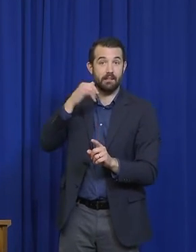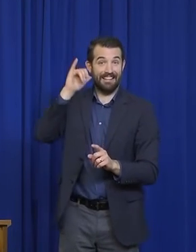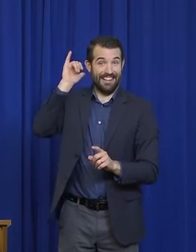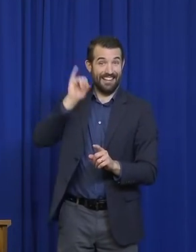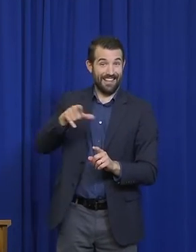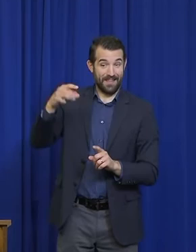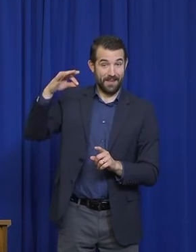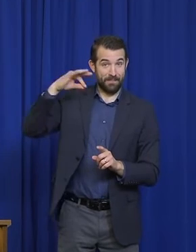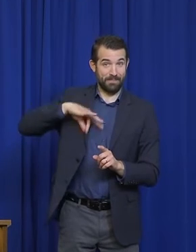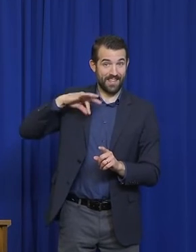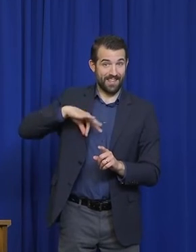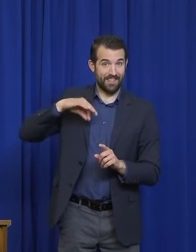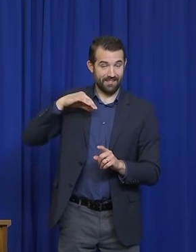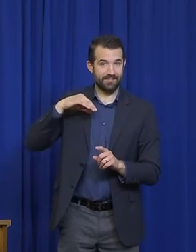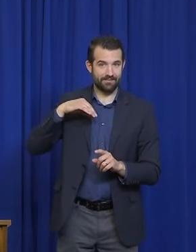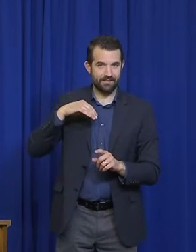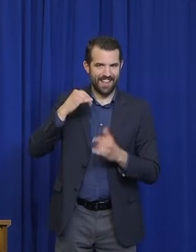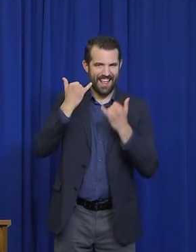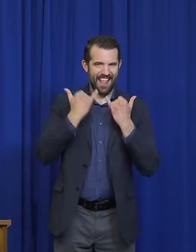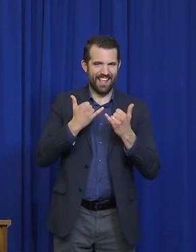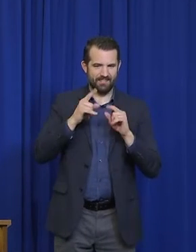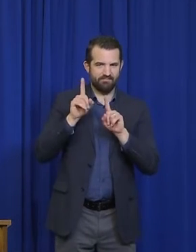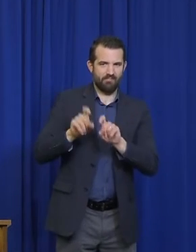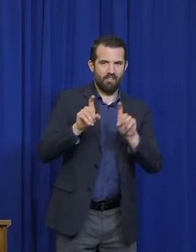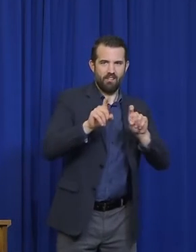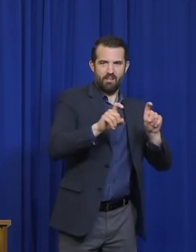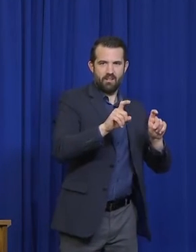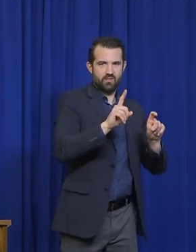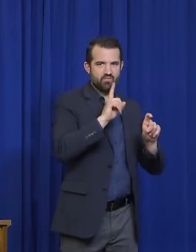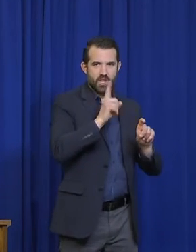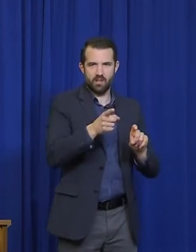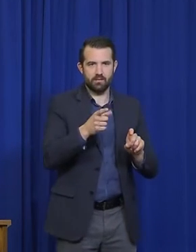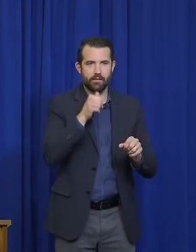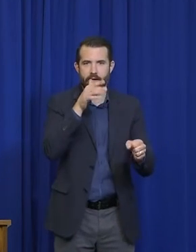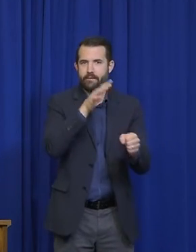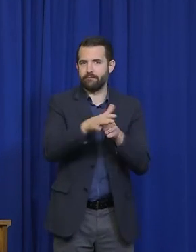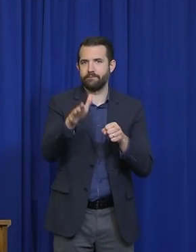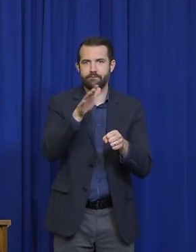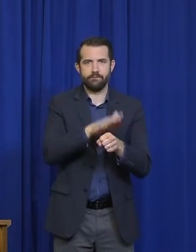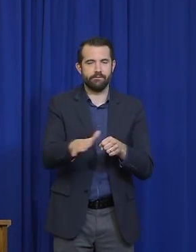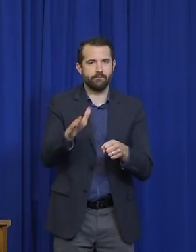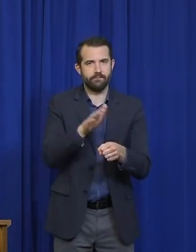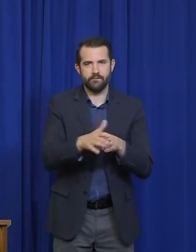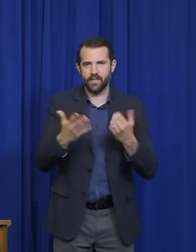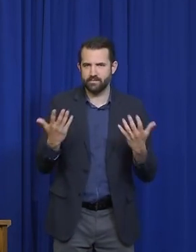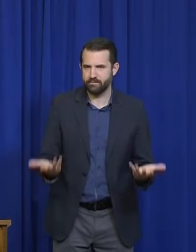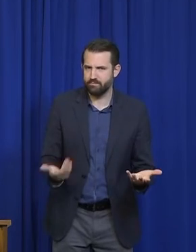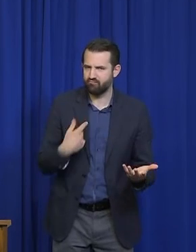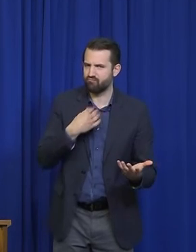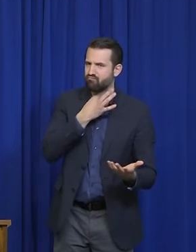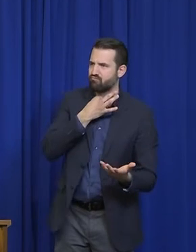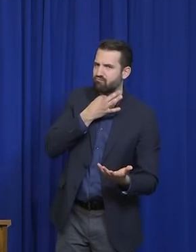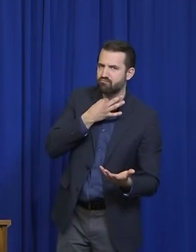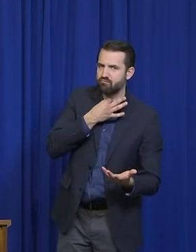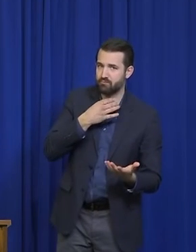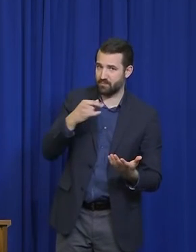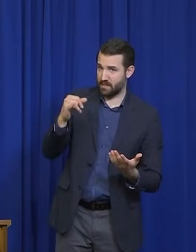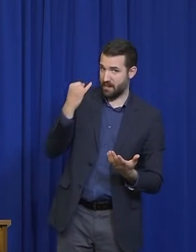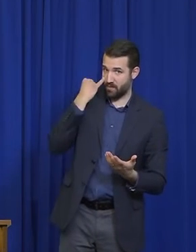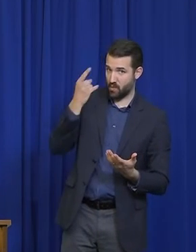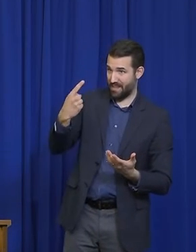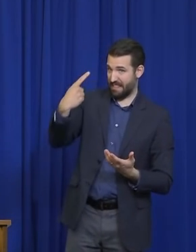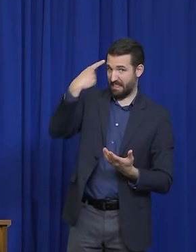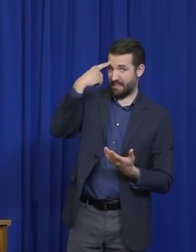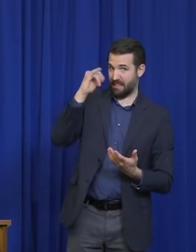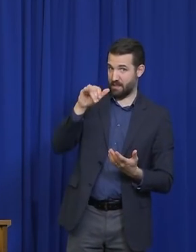fewer tests than needed to safely reopen the state. Are you confident we can close the gap in May now that that's our target gradual reopening?